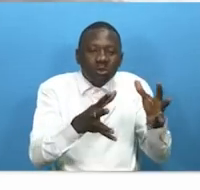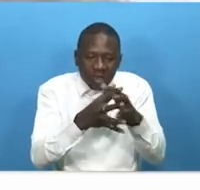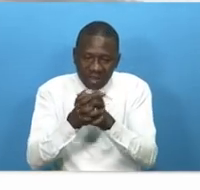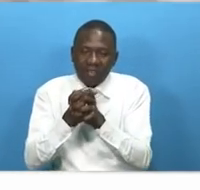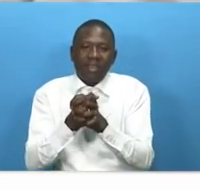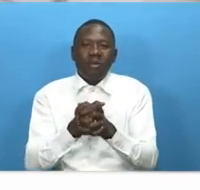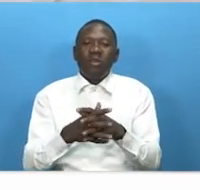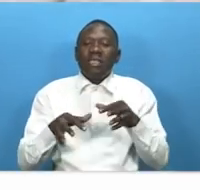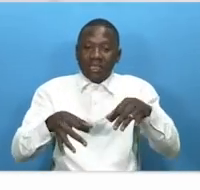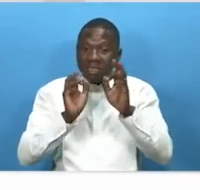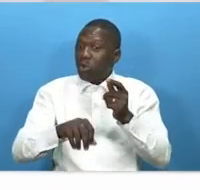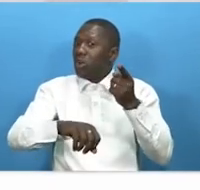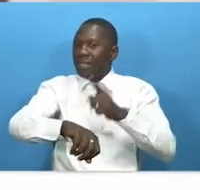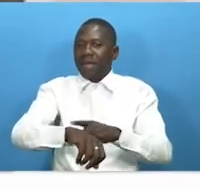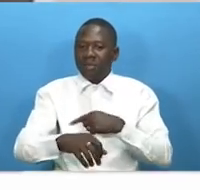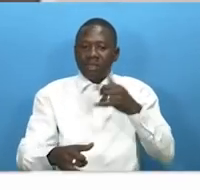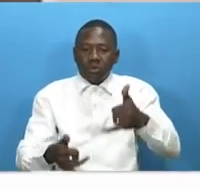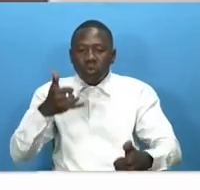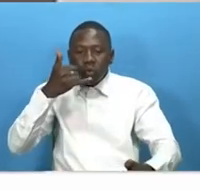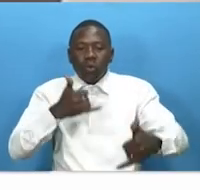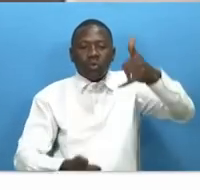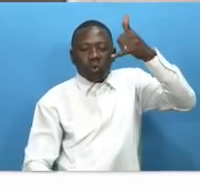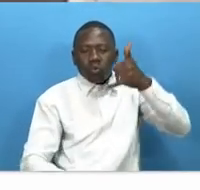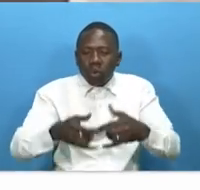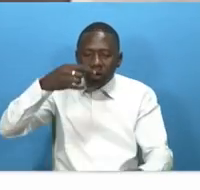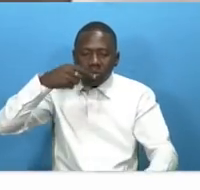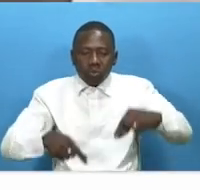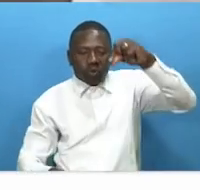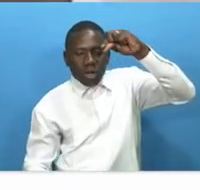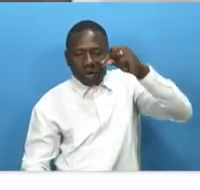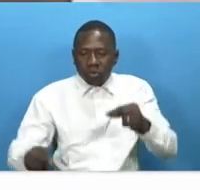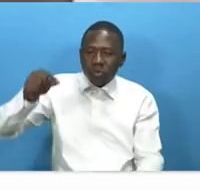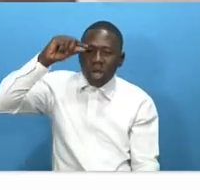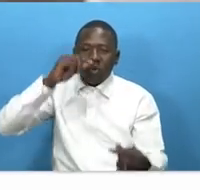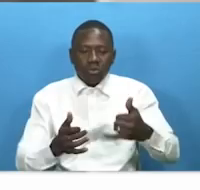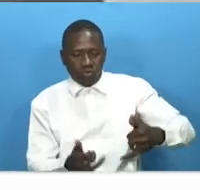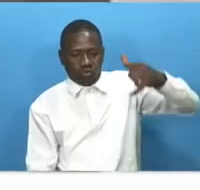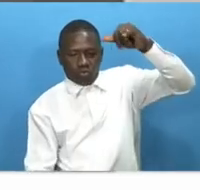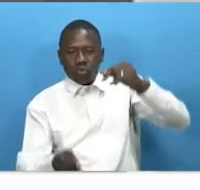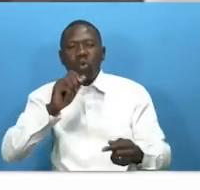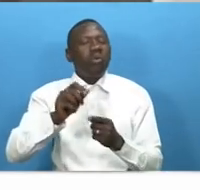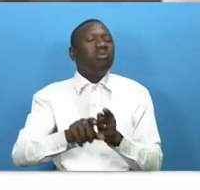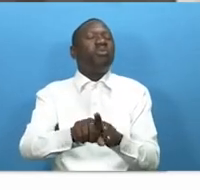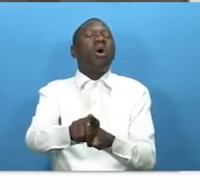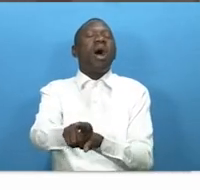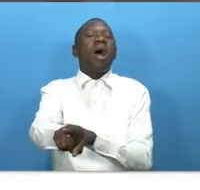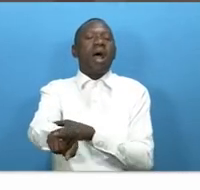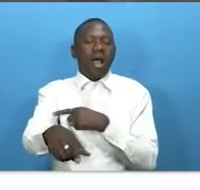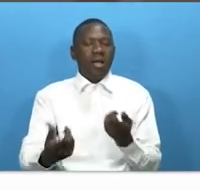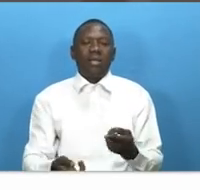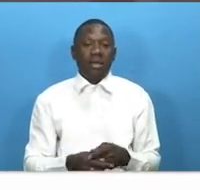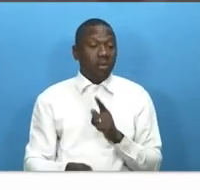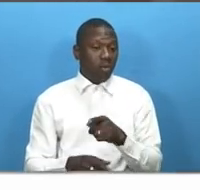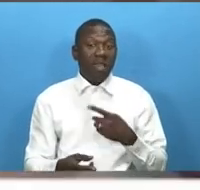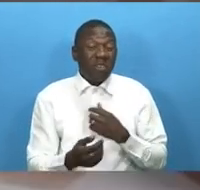time to prepare properly giving those waiting the time to converse and exchange views aside from addiction that causes